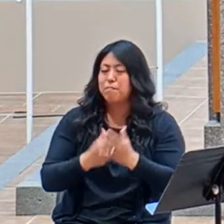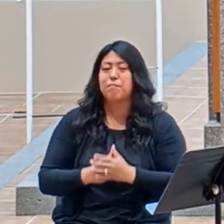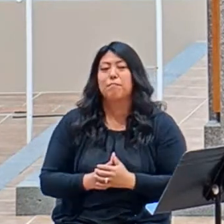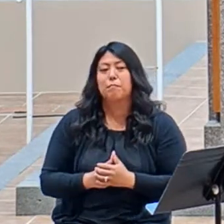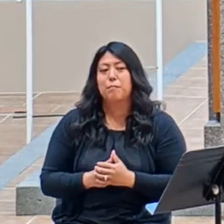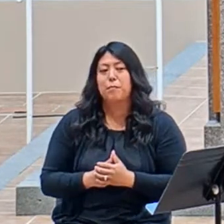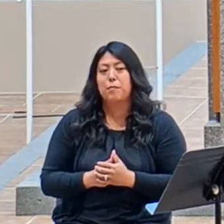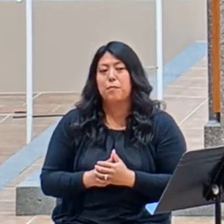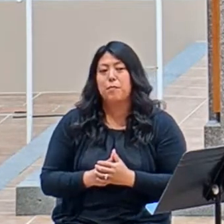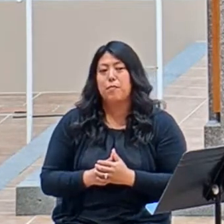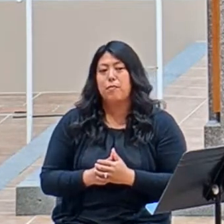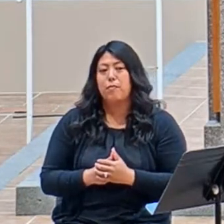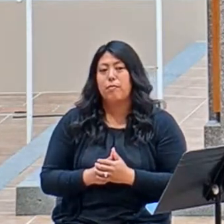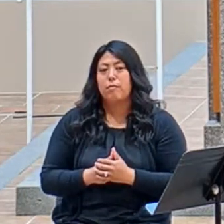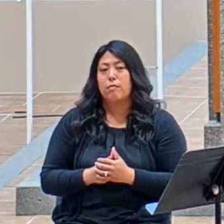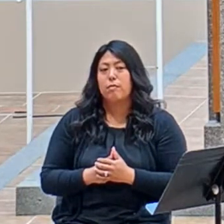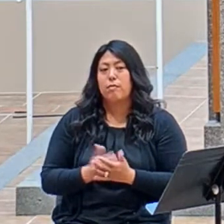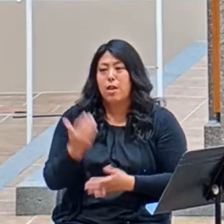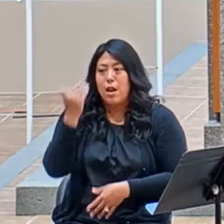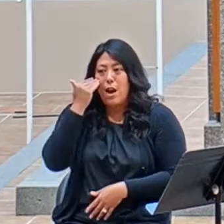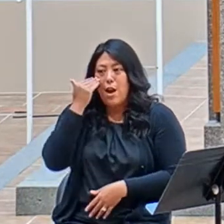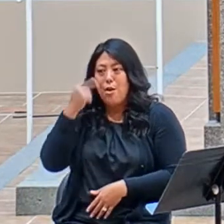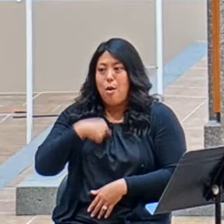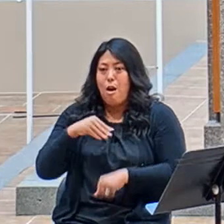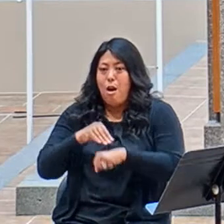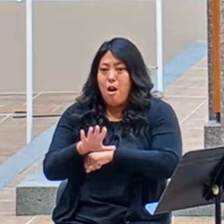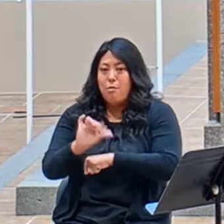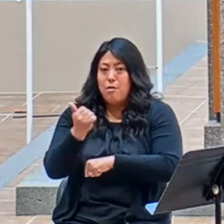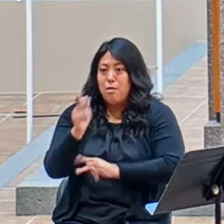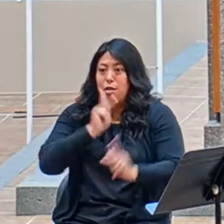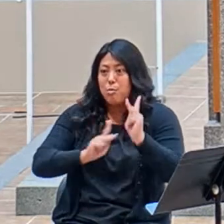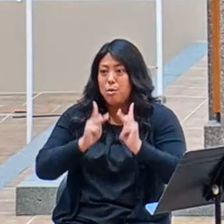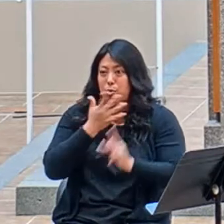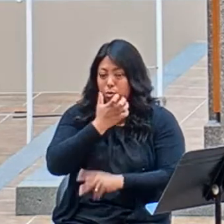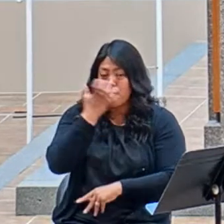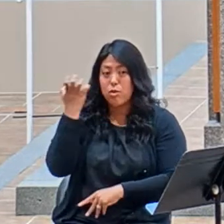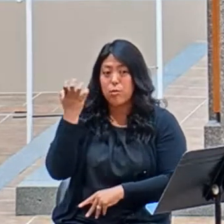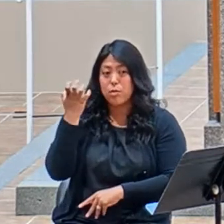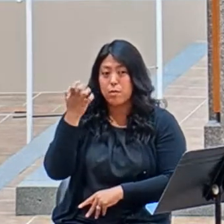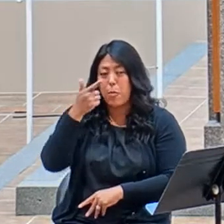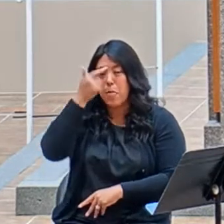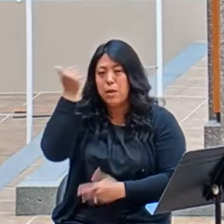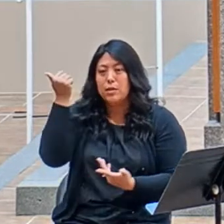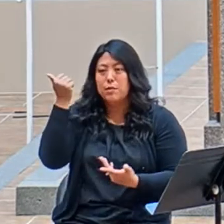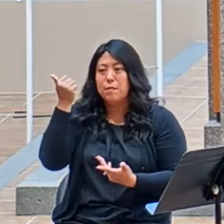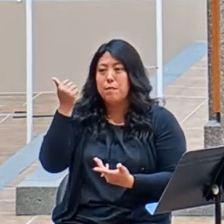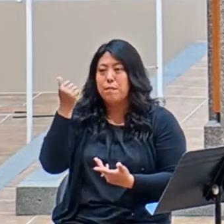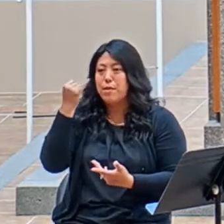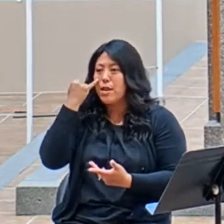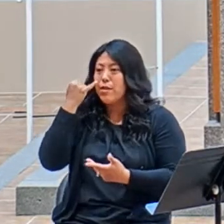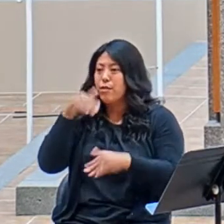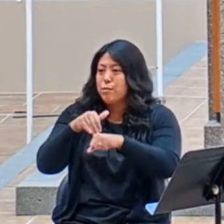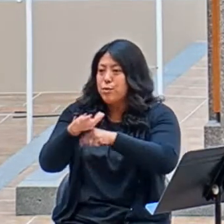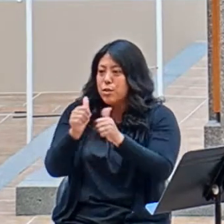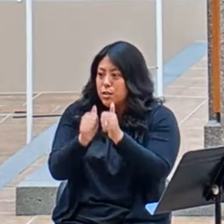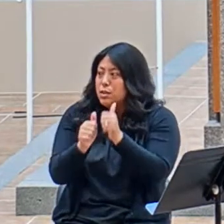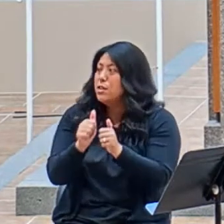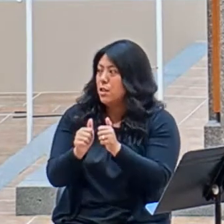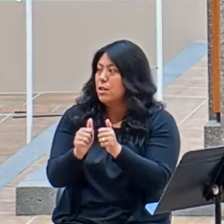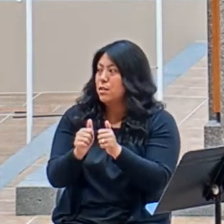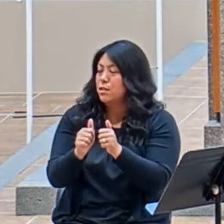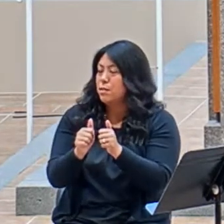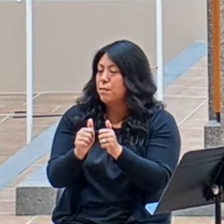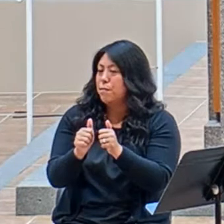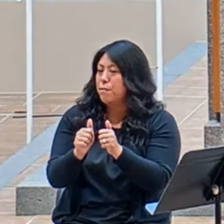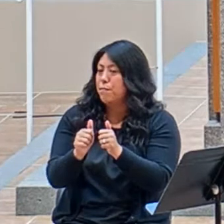You know, I know that I've made some people grumpy in my life because I've sent, you you hit the send button sometimes when you create a text or